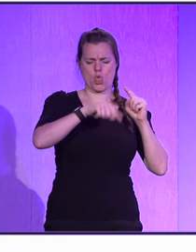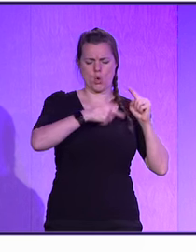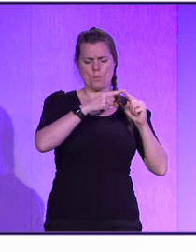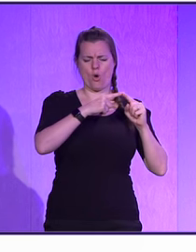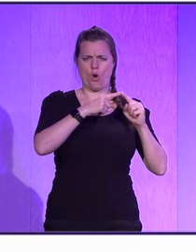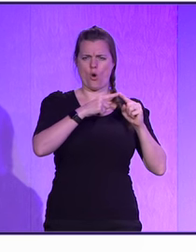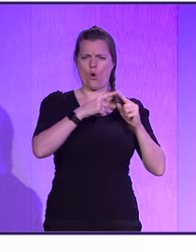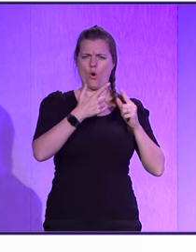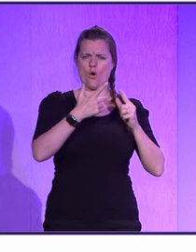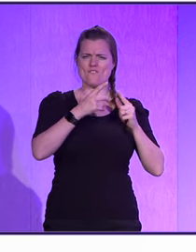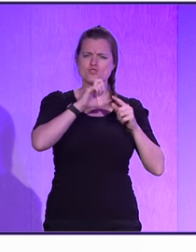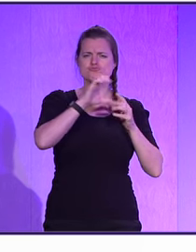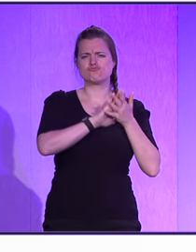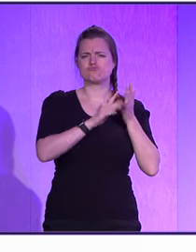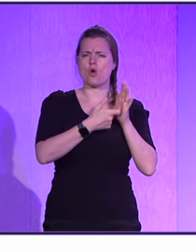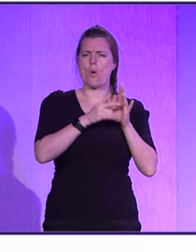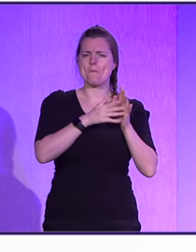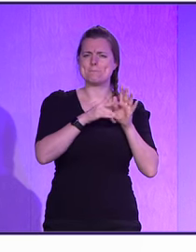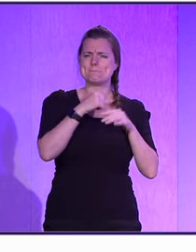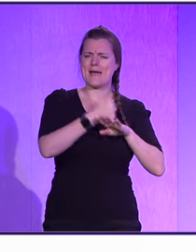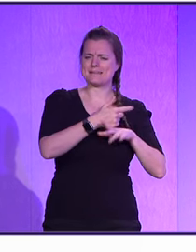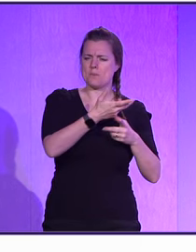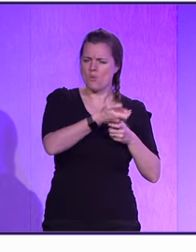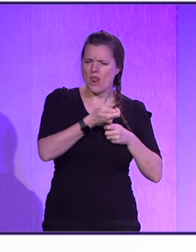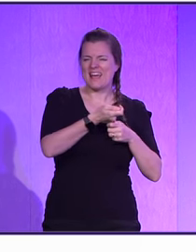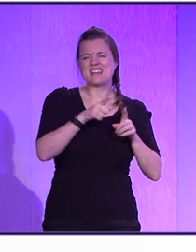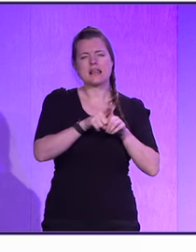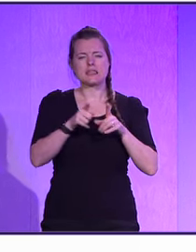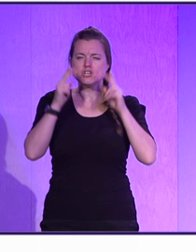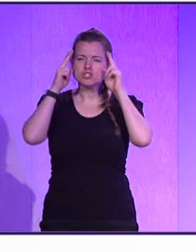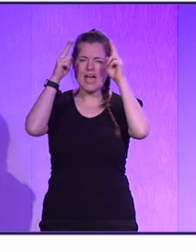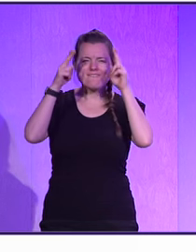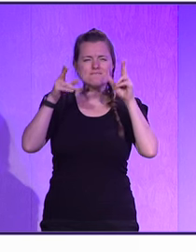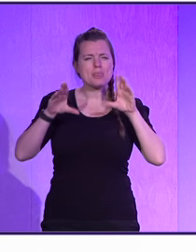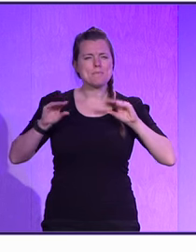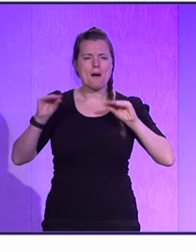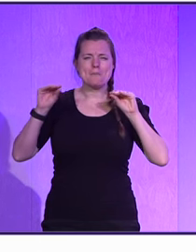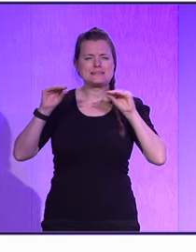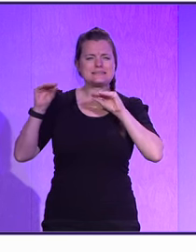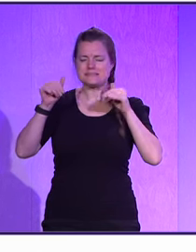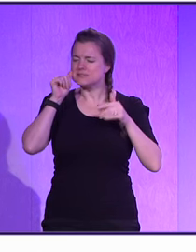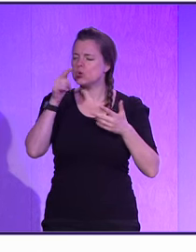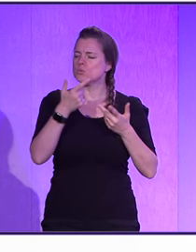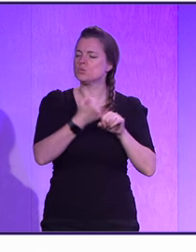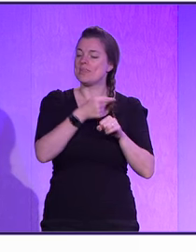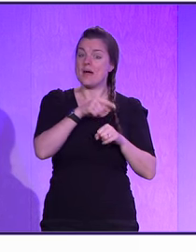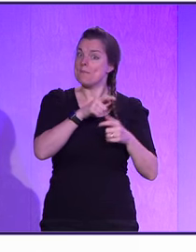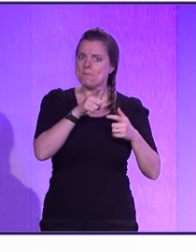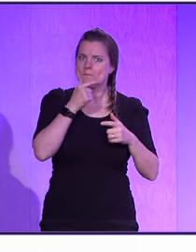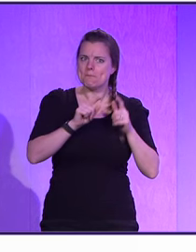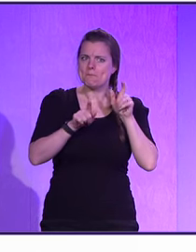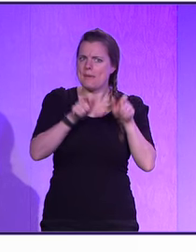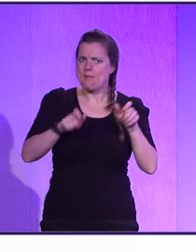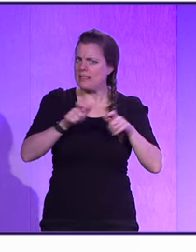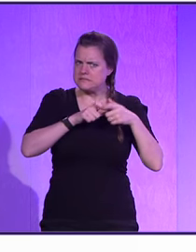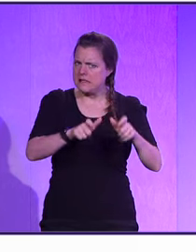of Chrome-based polling, changing, you know, the chef and the puppets kind of doing that. And then people still